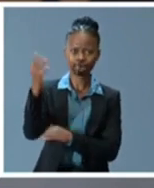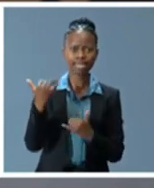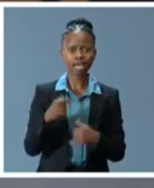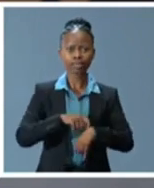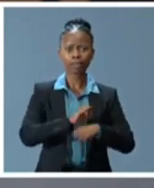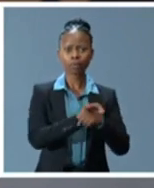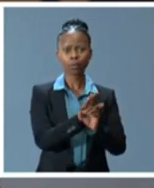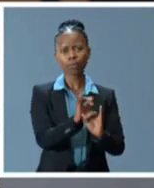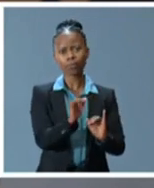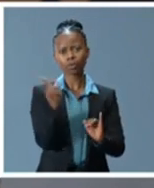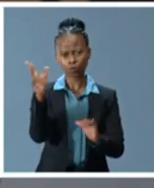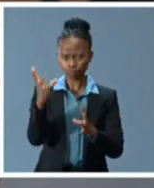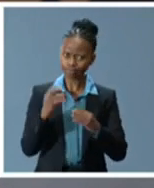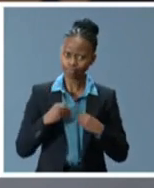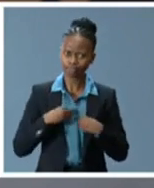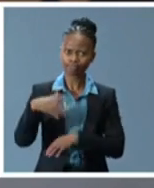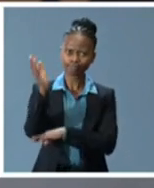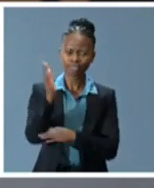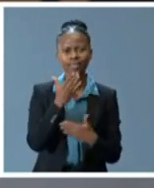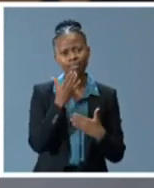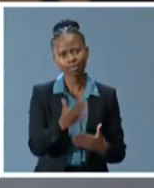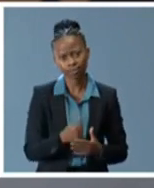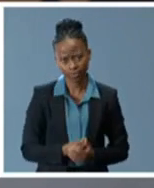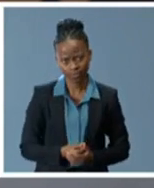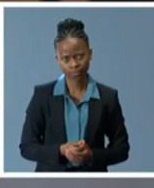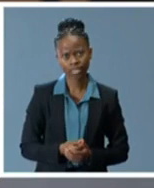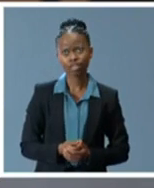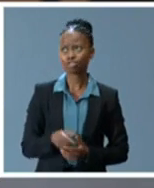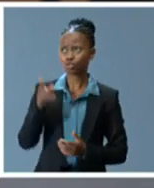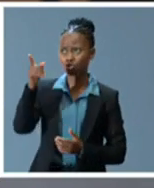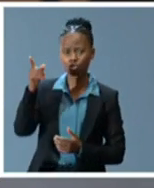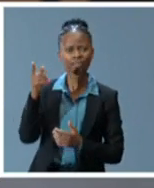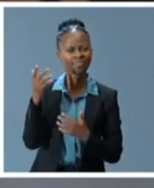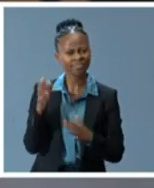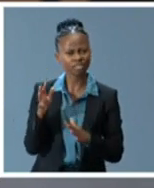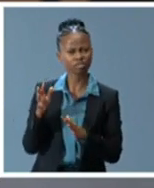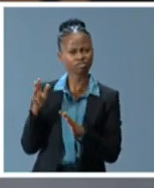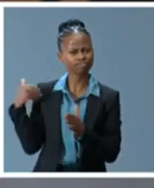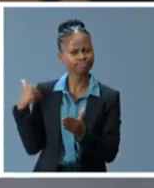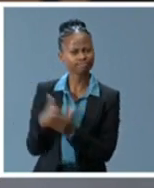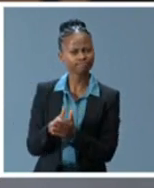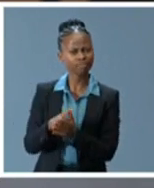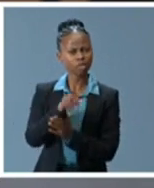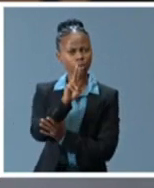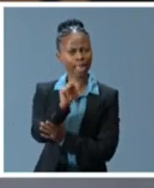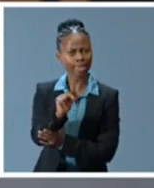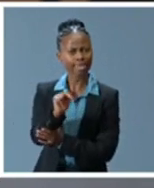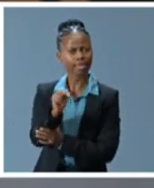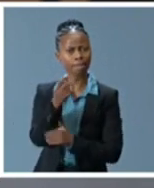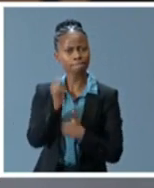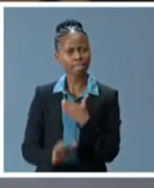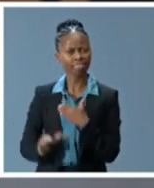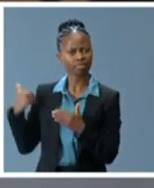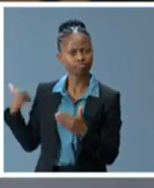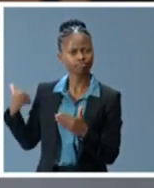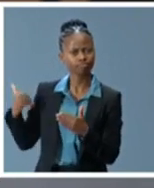We have followed closely Mr. Guterres's leadership of the UN through these months of